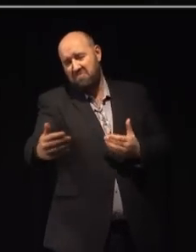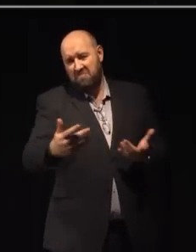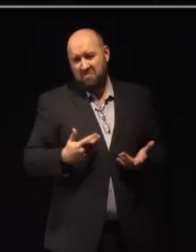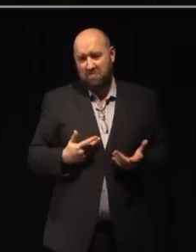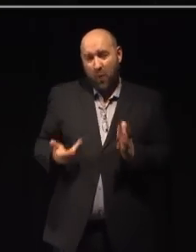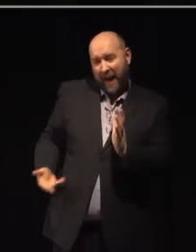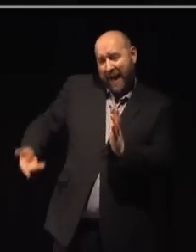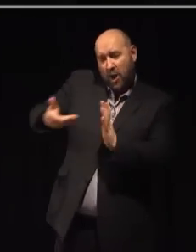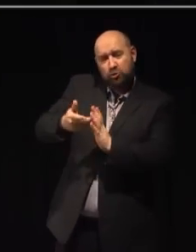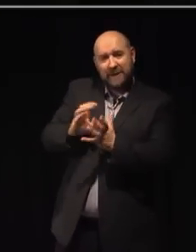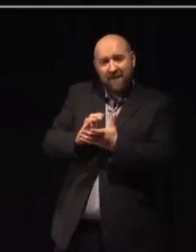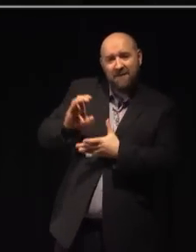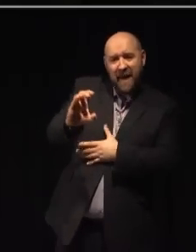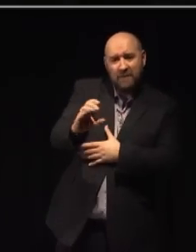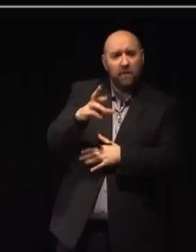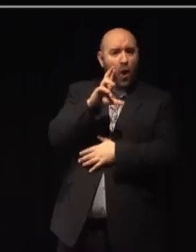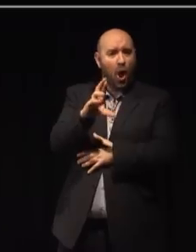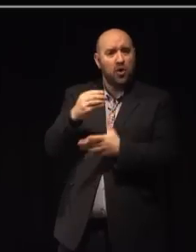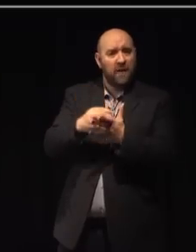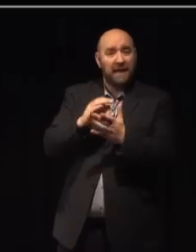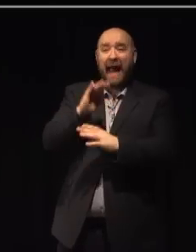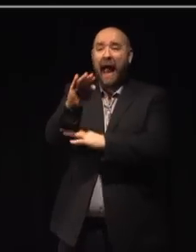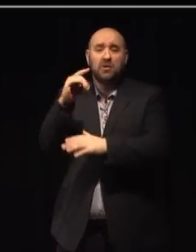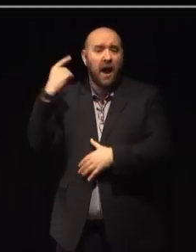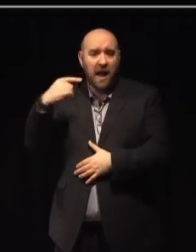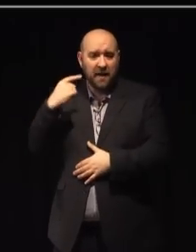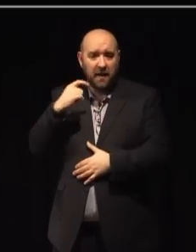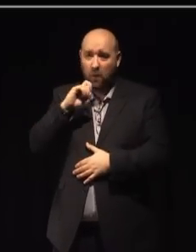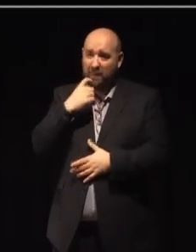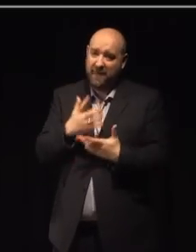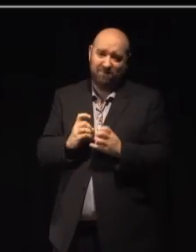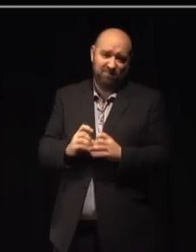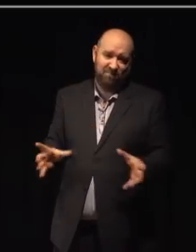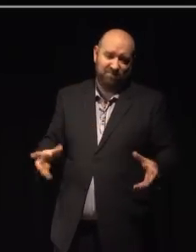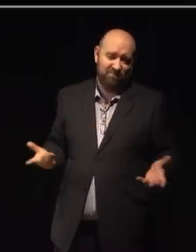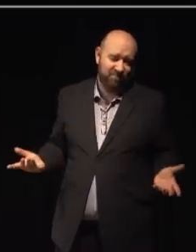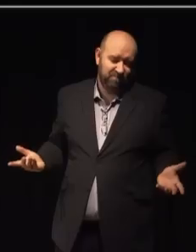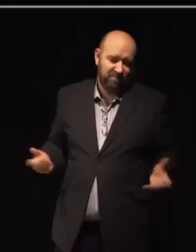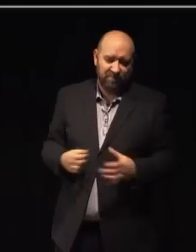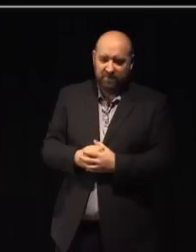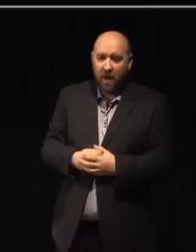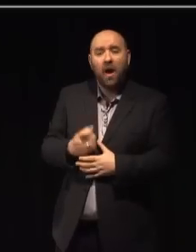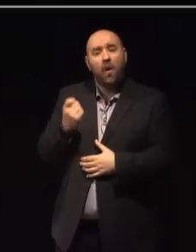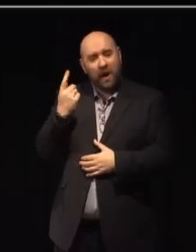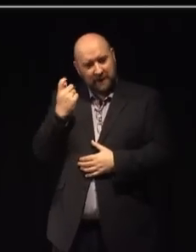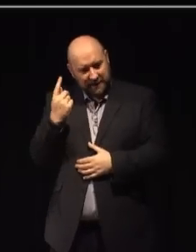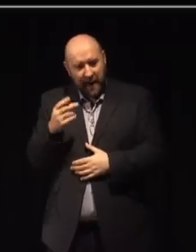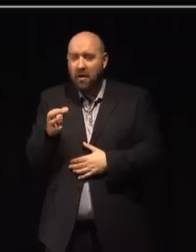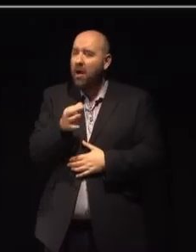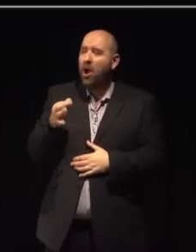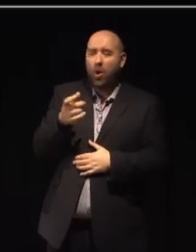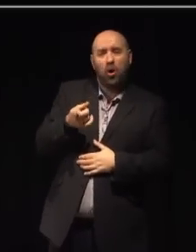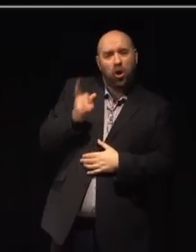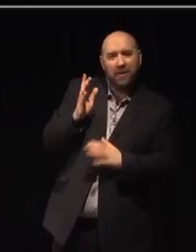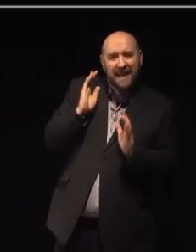of lottery money outside London. It will be in vain. We understand that local authorities have